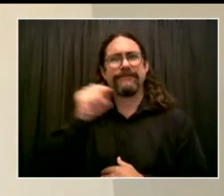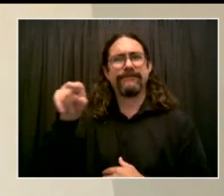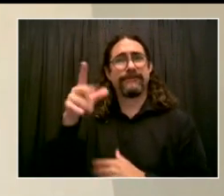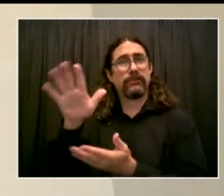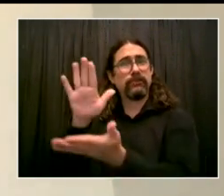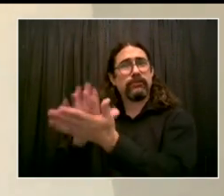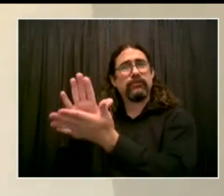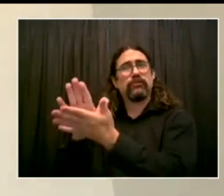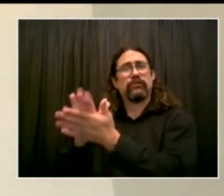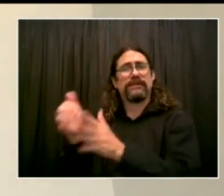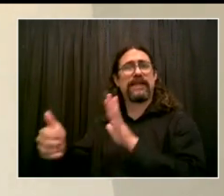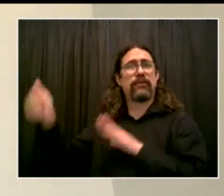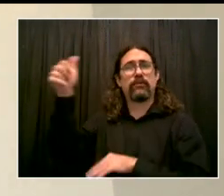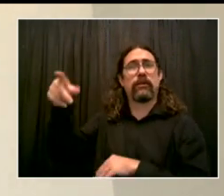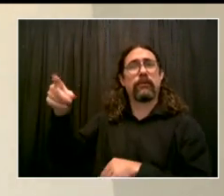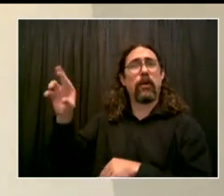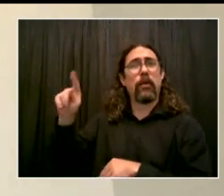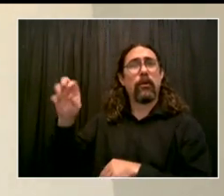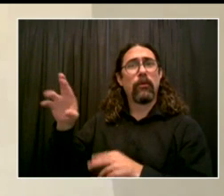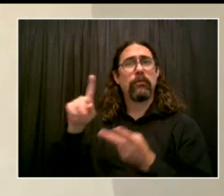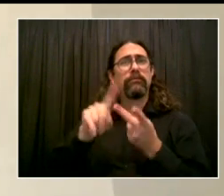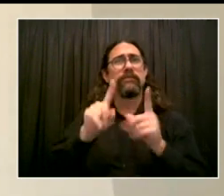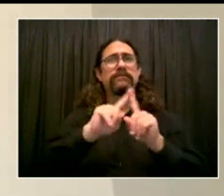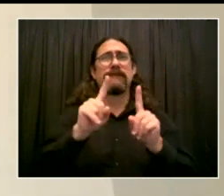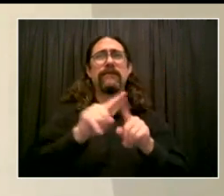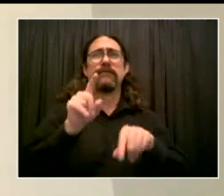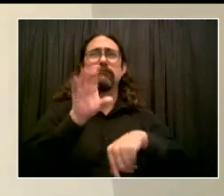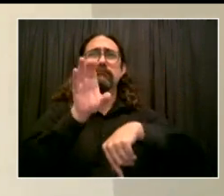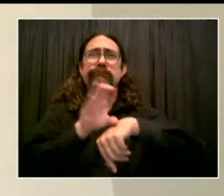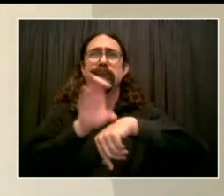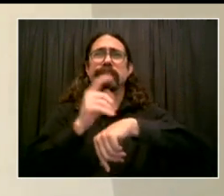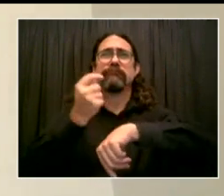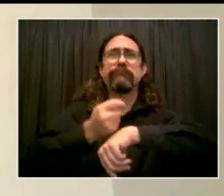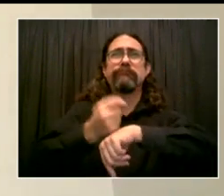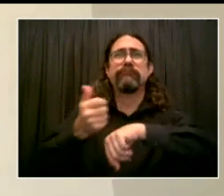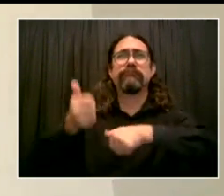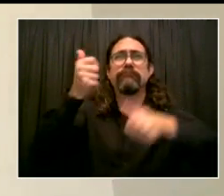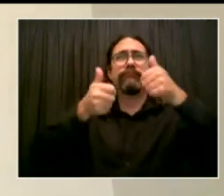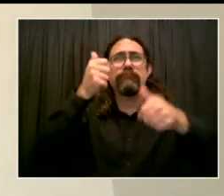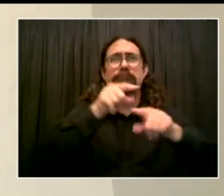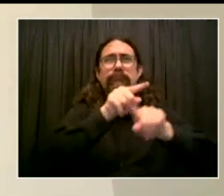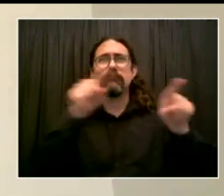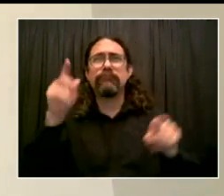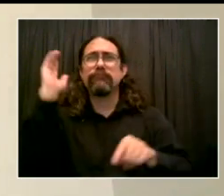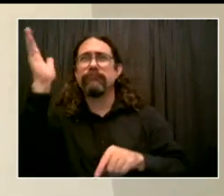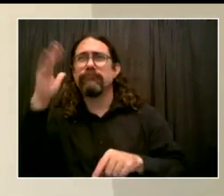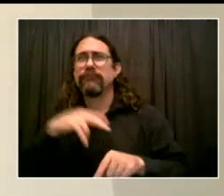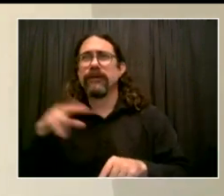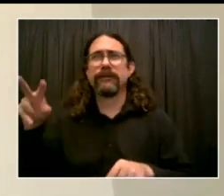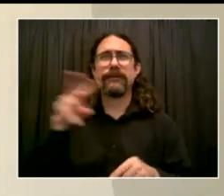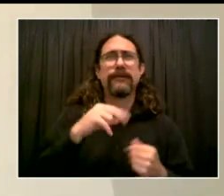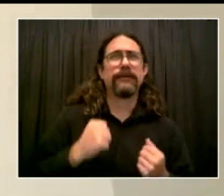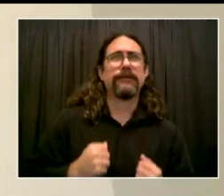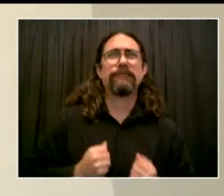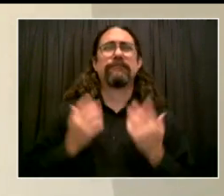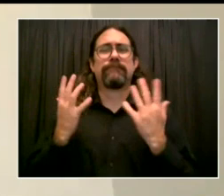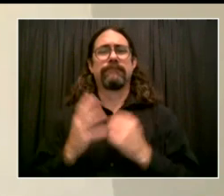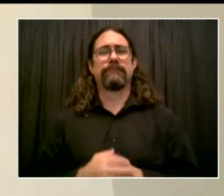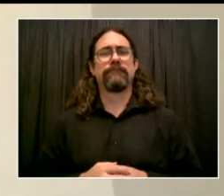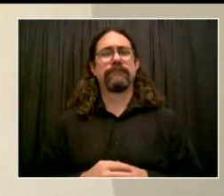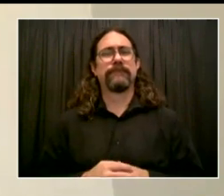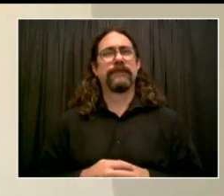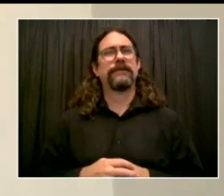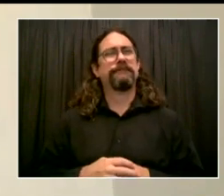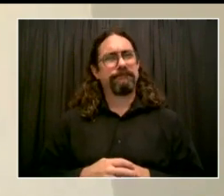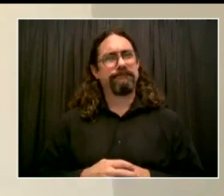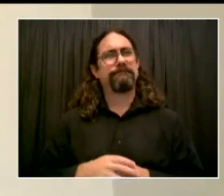our children, our educators, staff, and everyone is safe and healthy. It is imperative that we get this information out to administrators